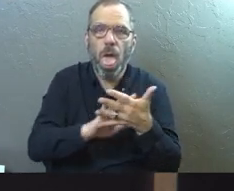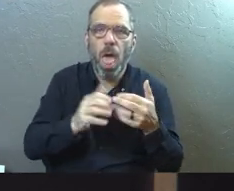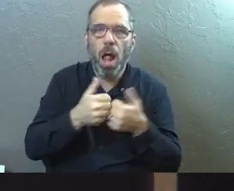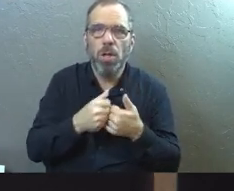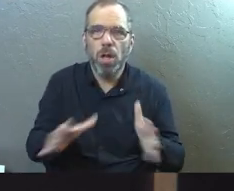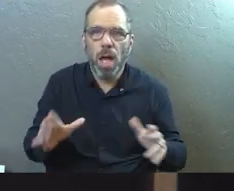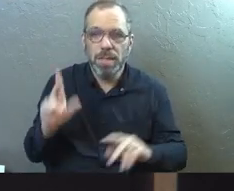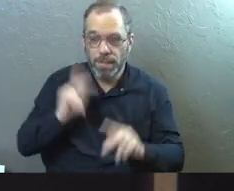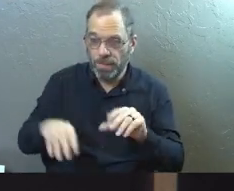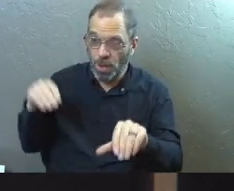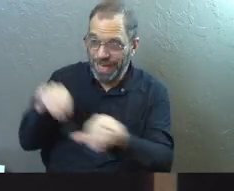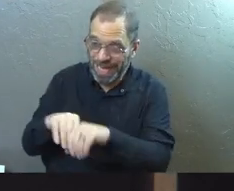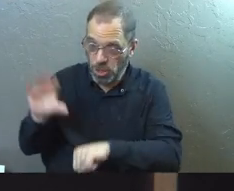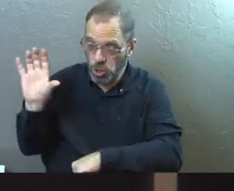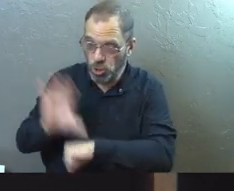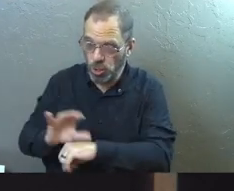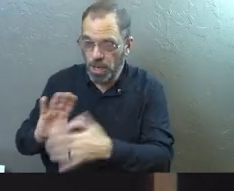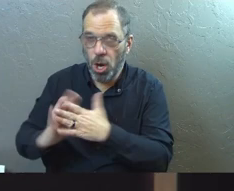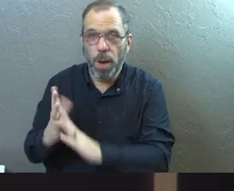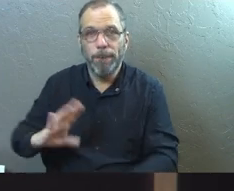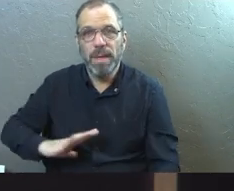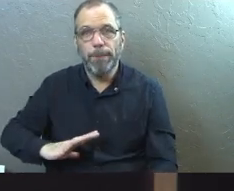People in the church get hurt.